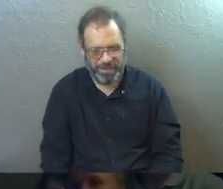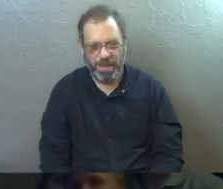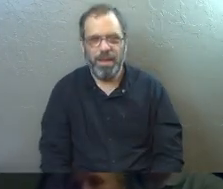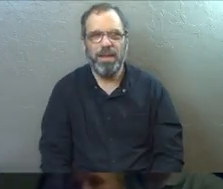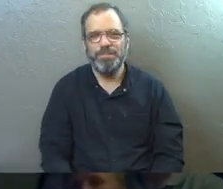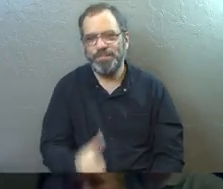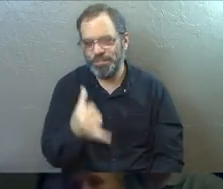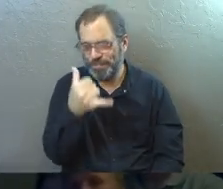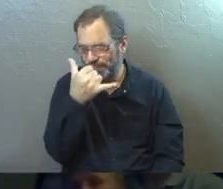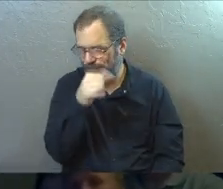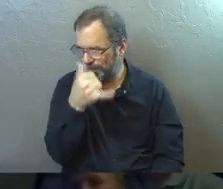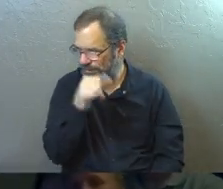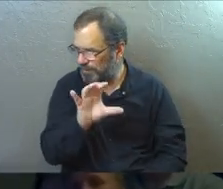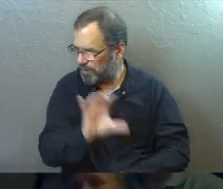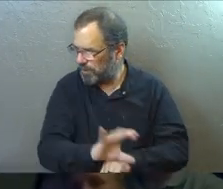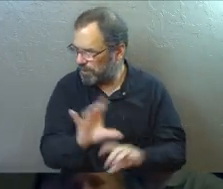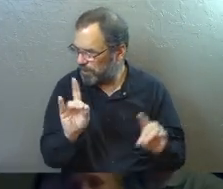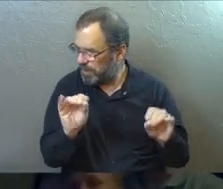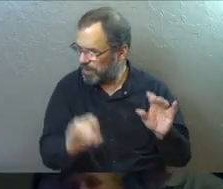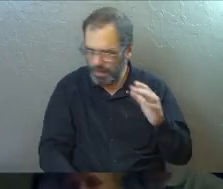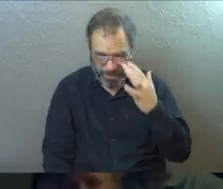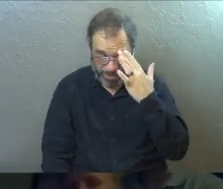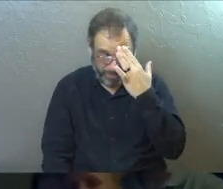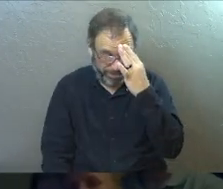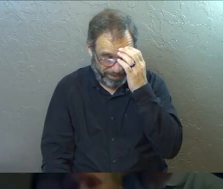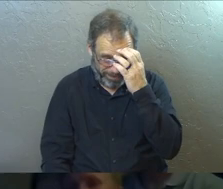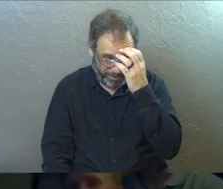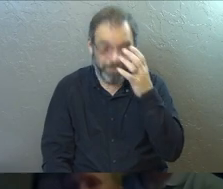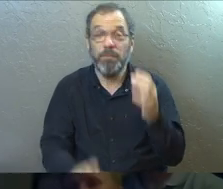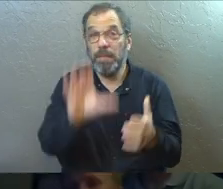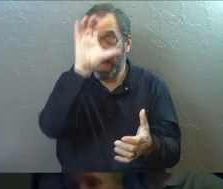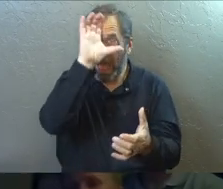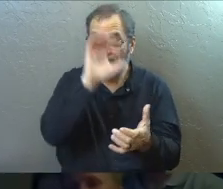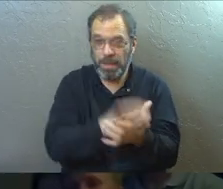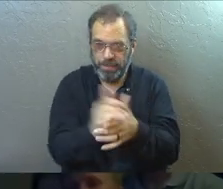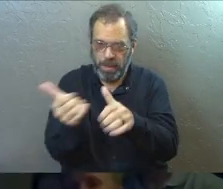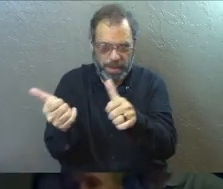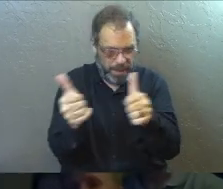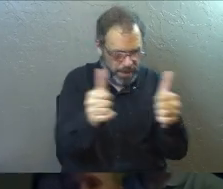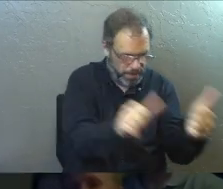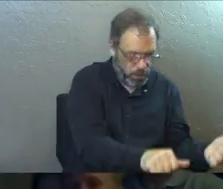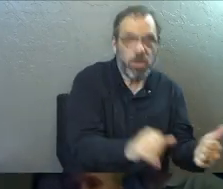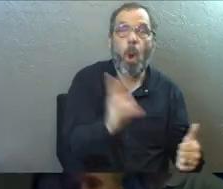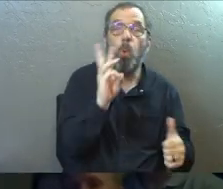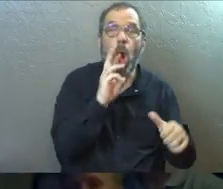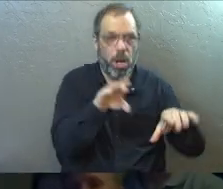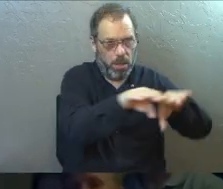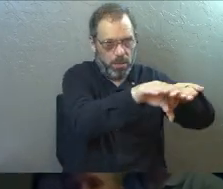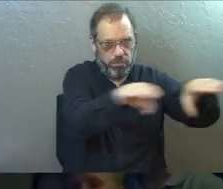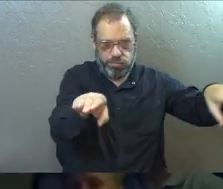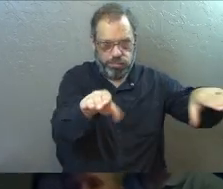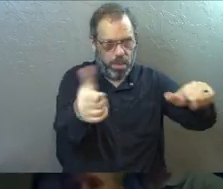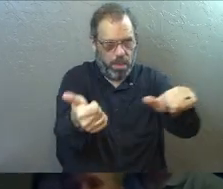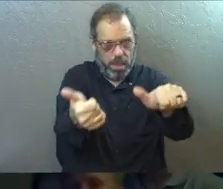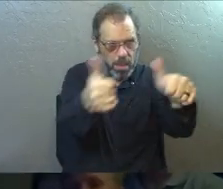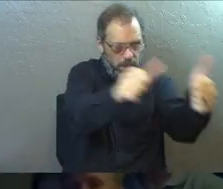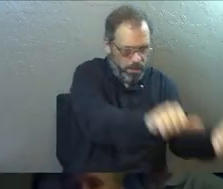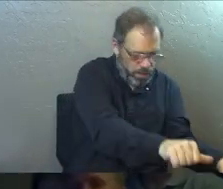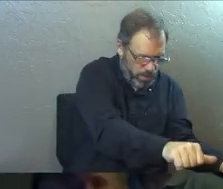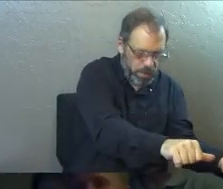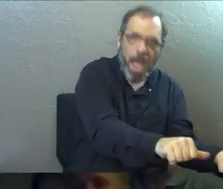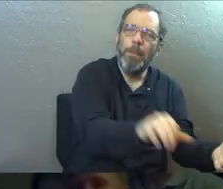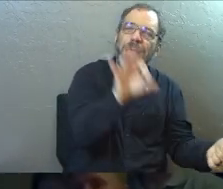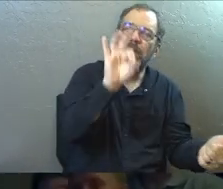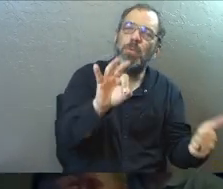The silly things that we do in the church, guys. I do believe in immersion. I think immersion is the clearest way because it